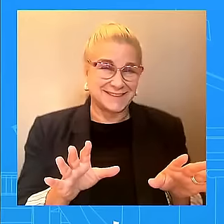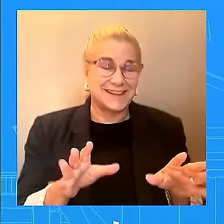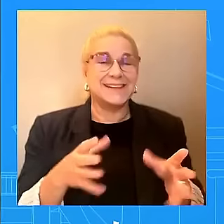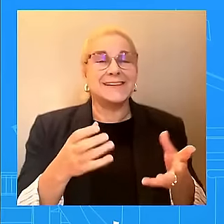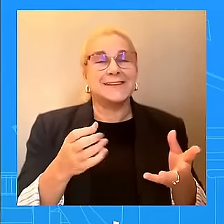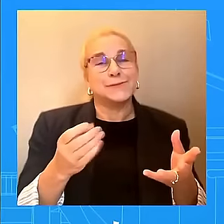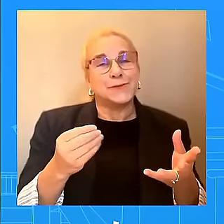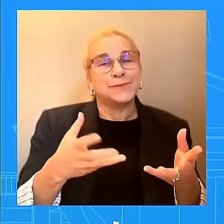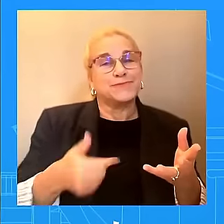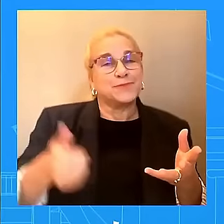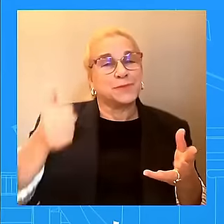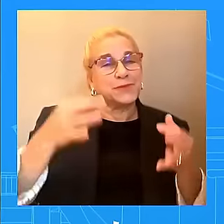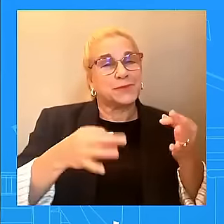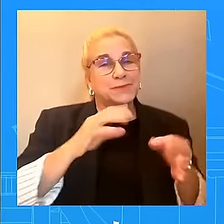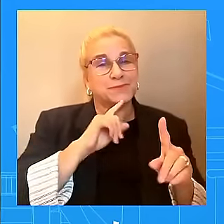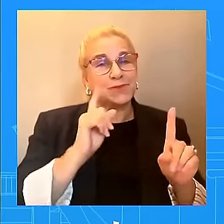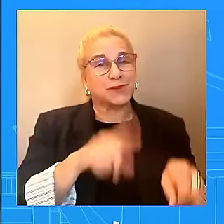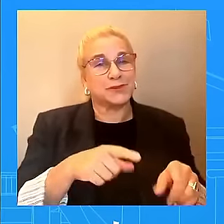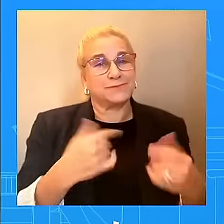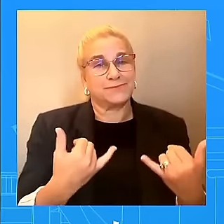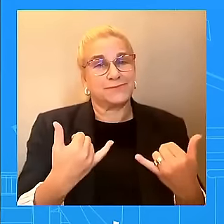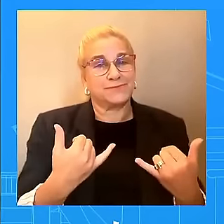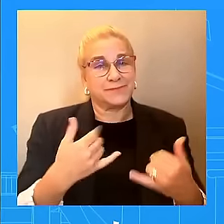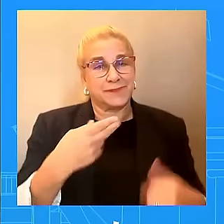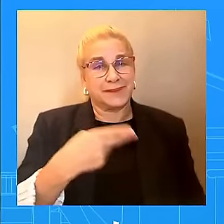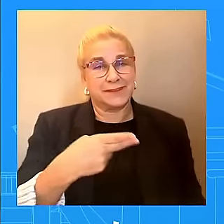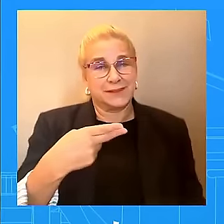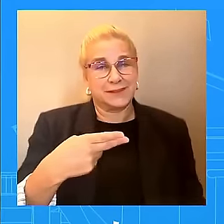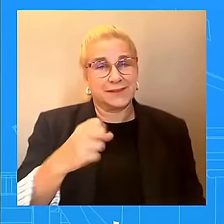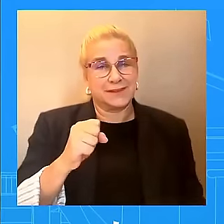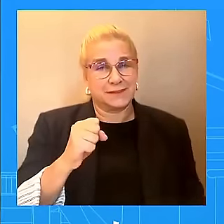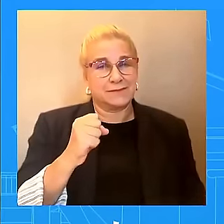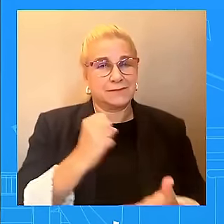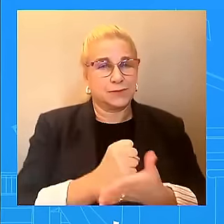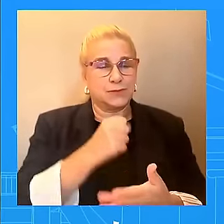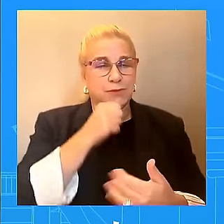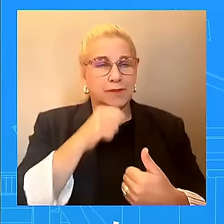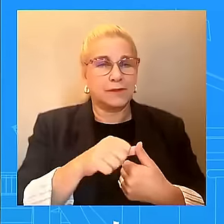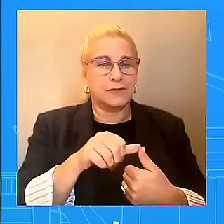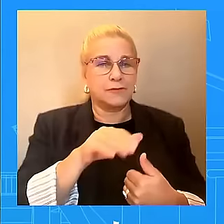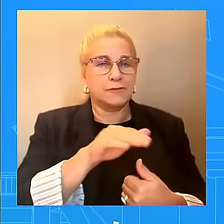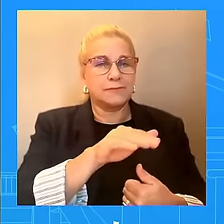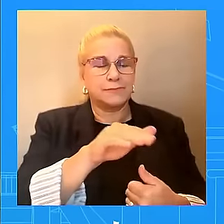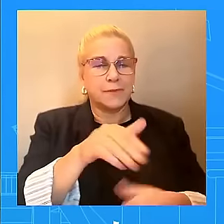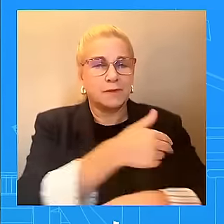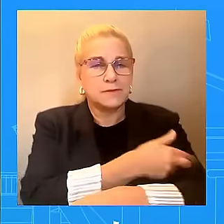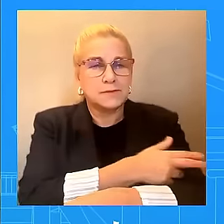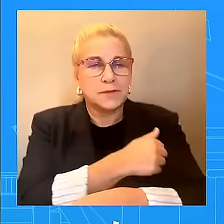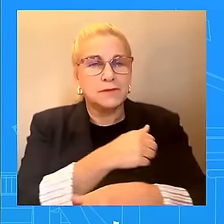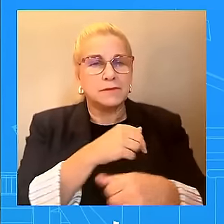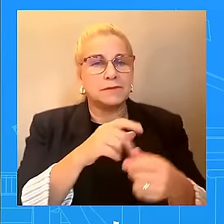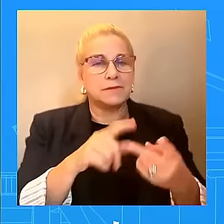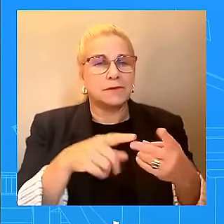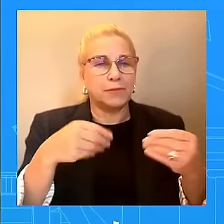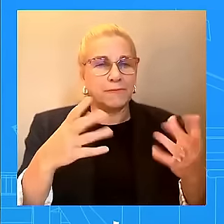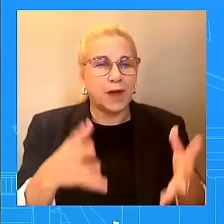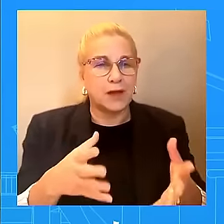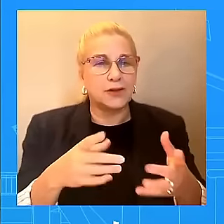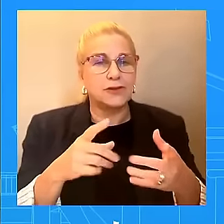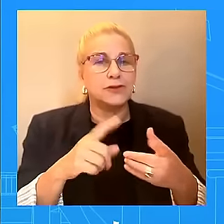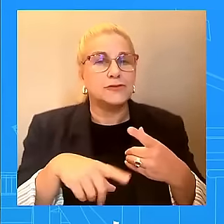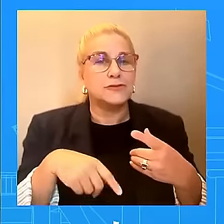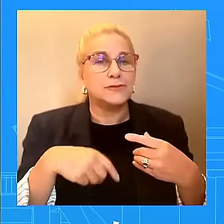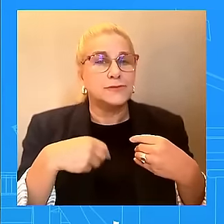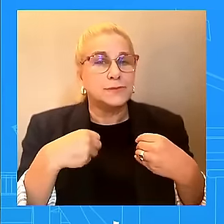their obligations under EMTALA, including providing abortion care as a necessary stabilizing treatment. We will continue